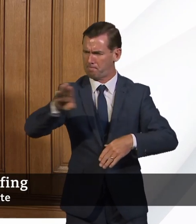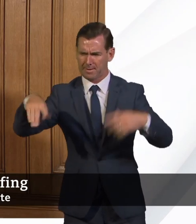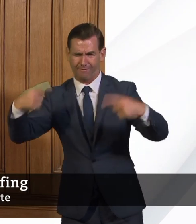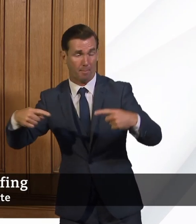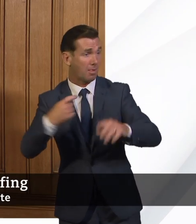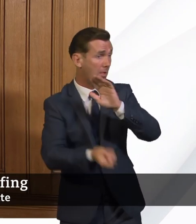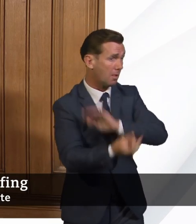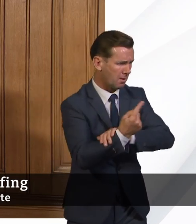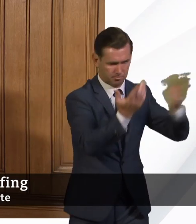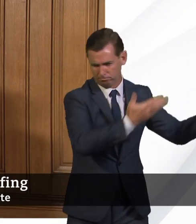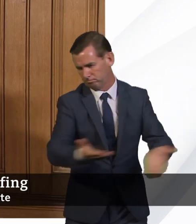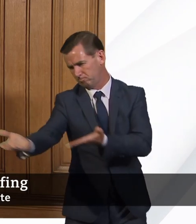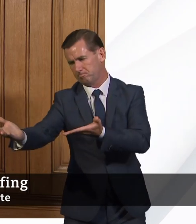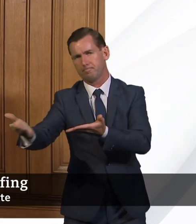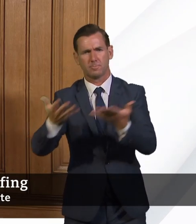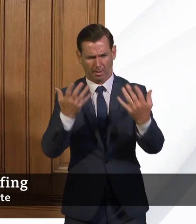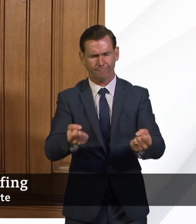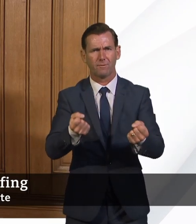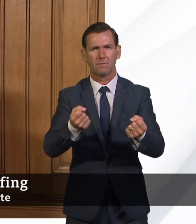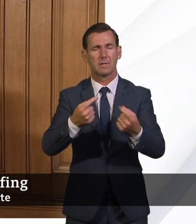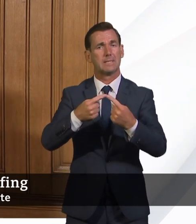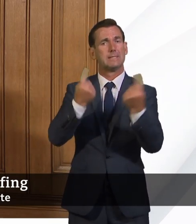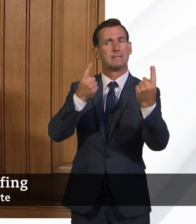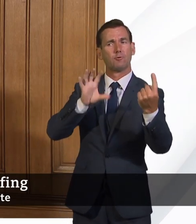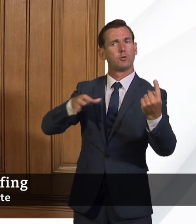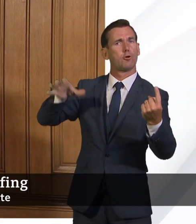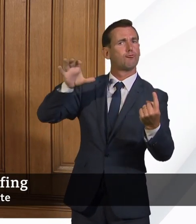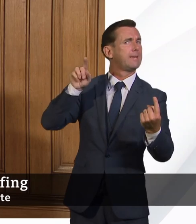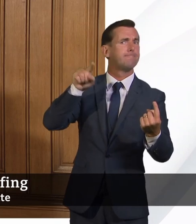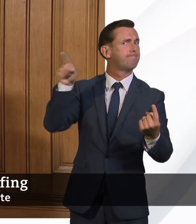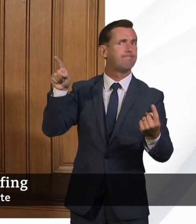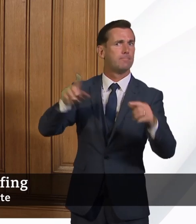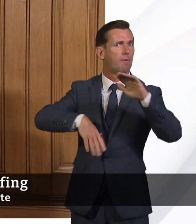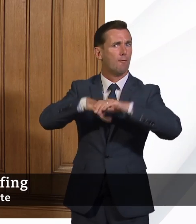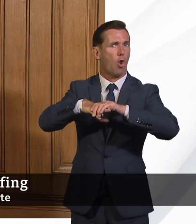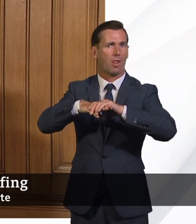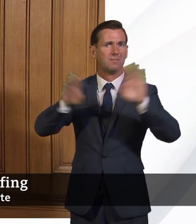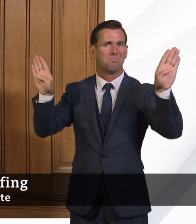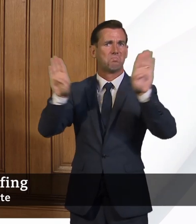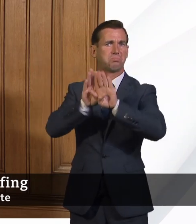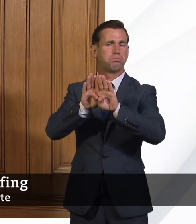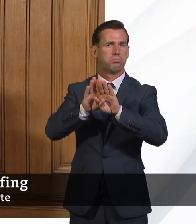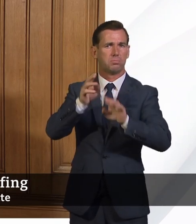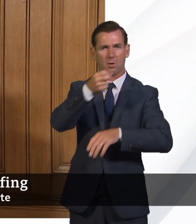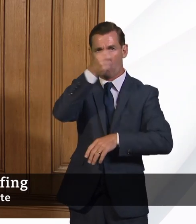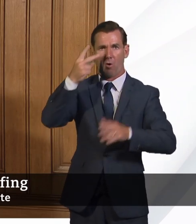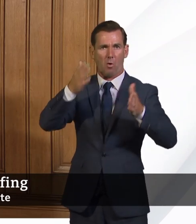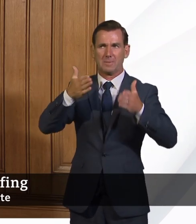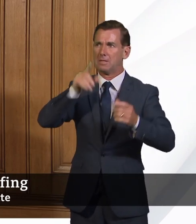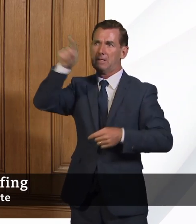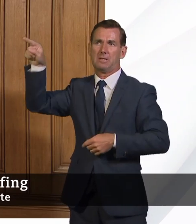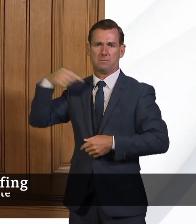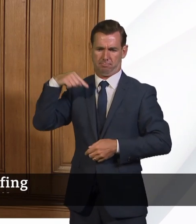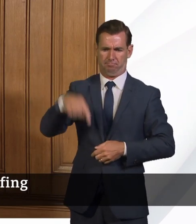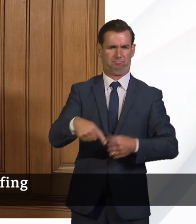patients who needed it. And unfortunately, in other countries, in other settings, we saw that wasn't the case. So I think the NHS showed just how flexible it